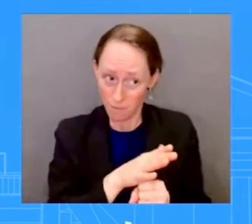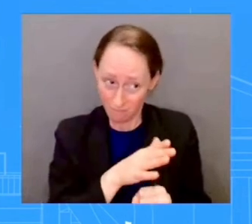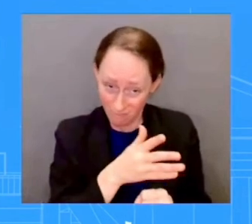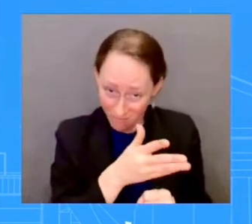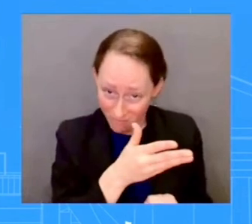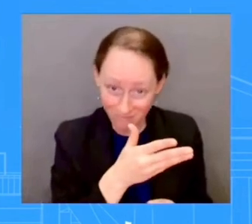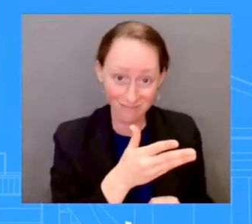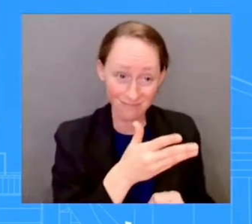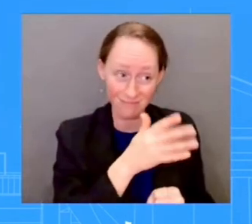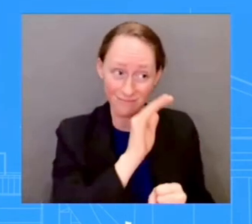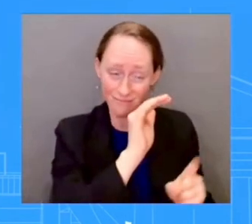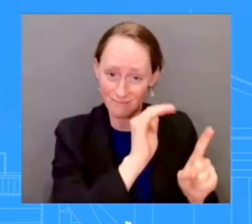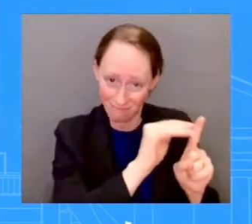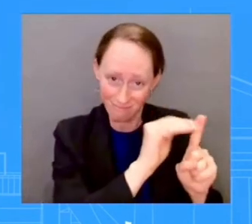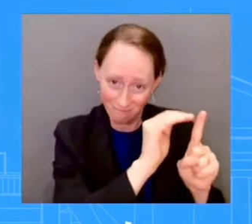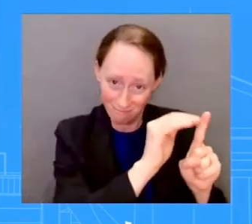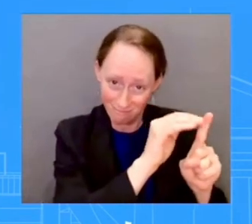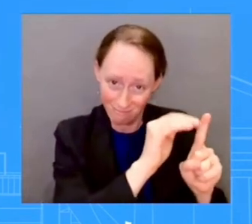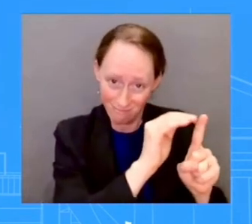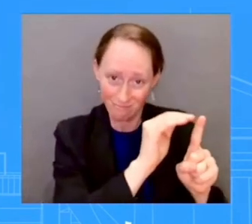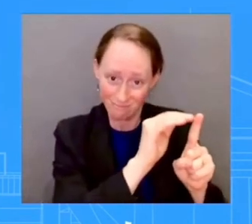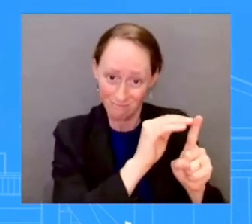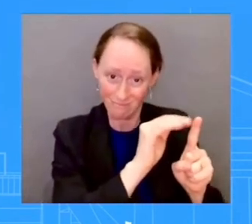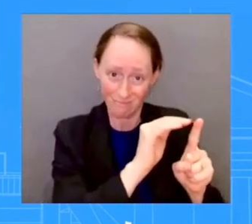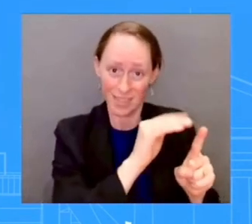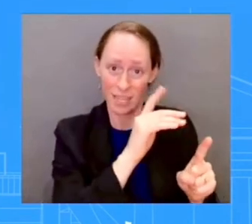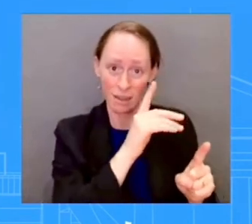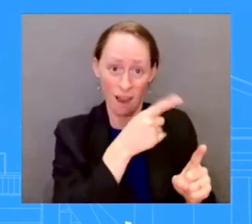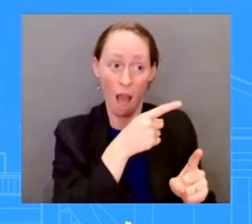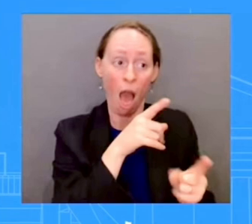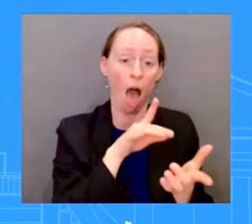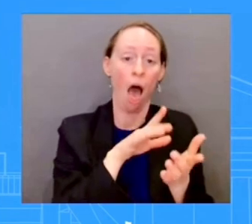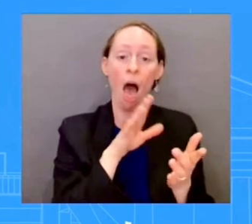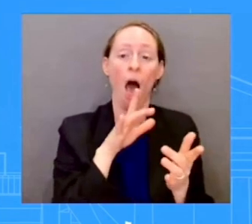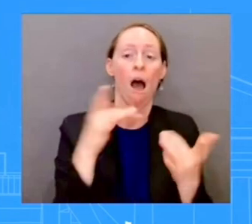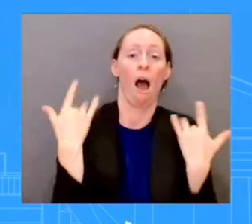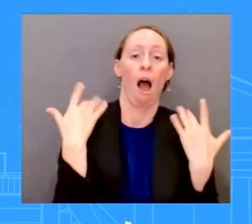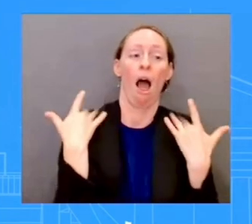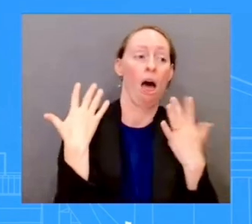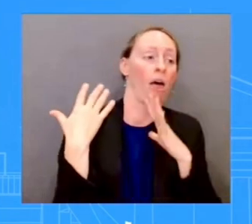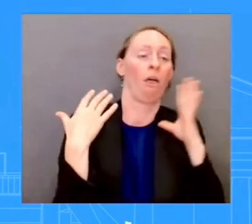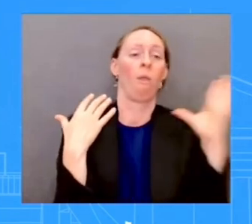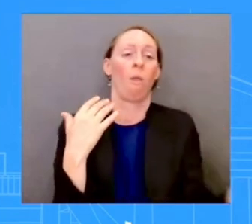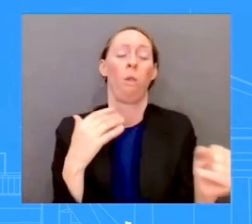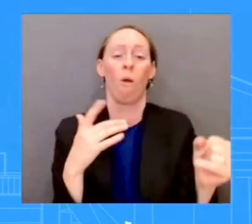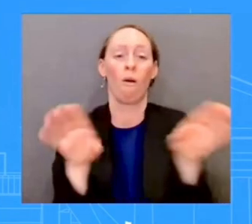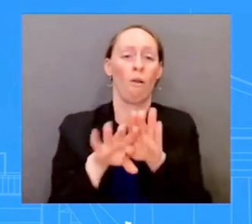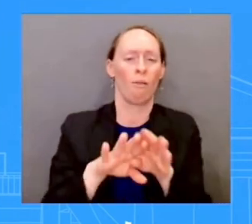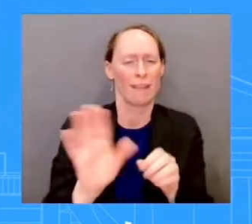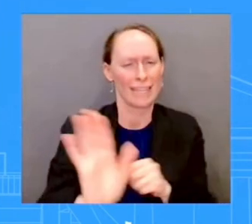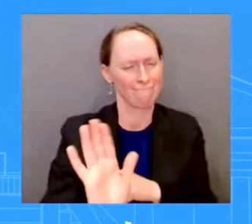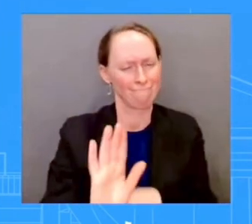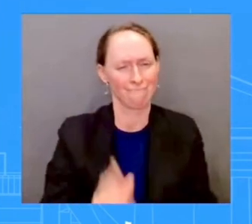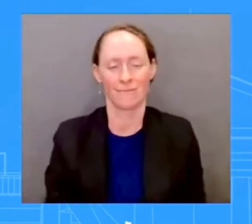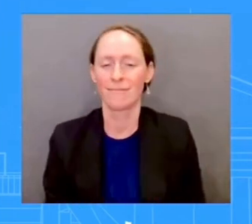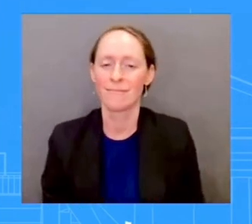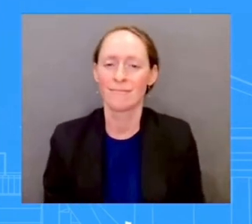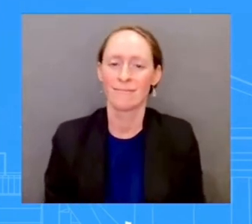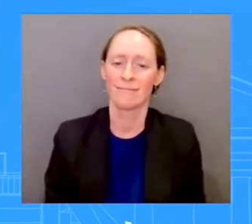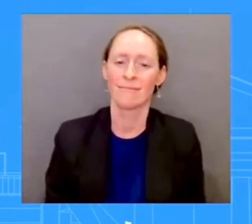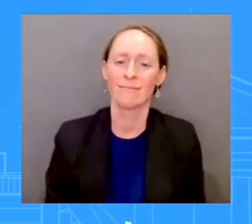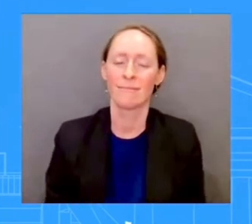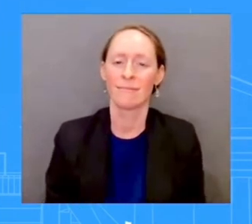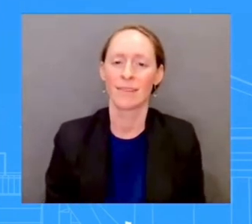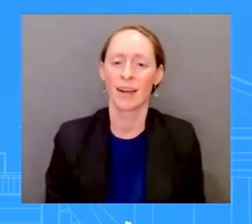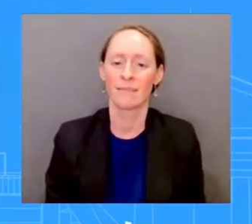they being Congress, can avoid a government shutdown. And yes, we have been talking to them, not just for what led to the agreement going into